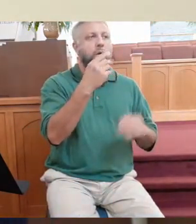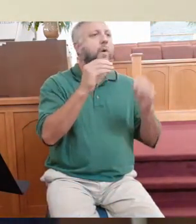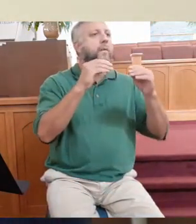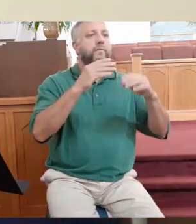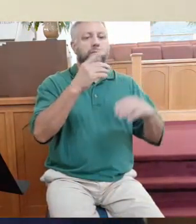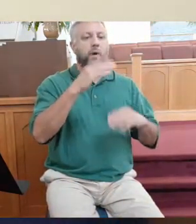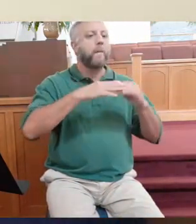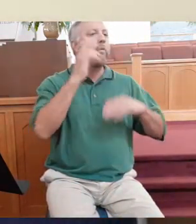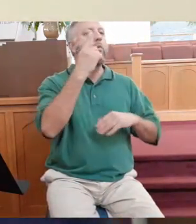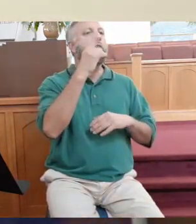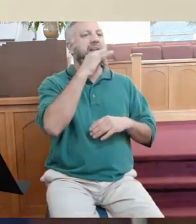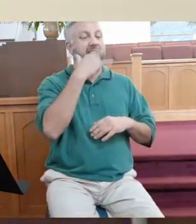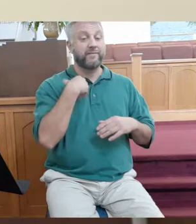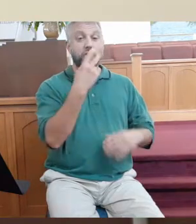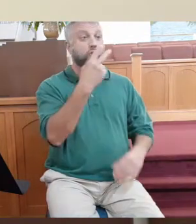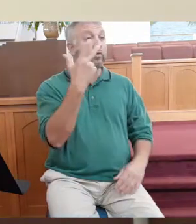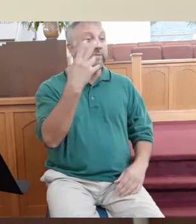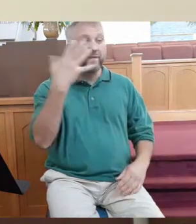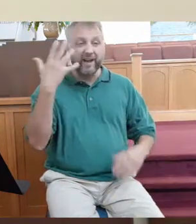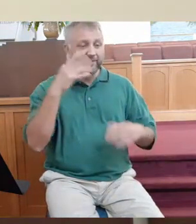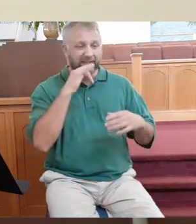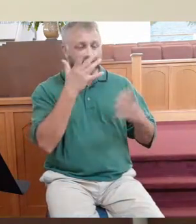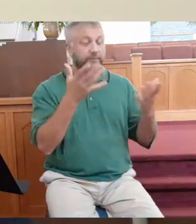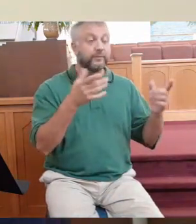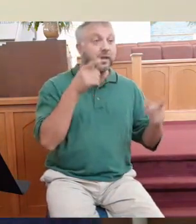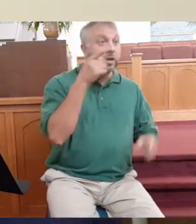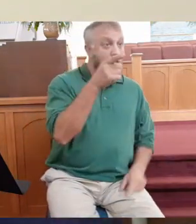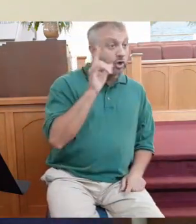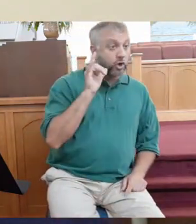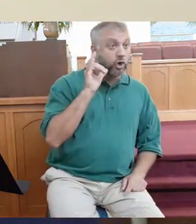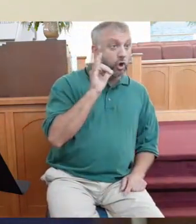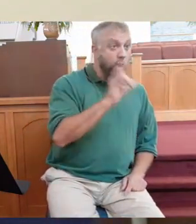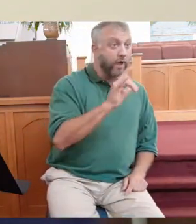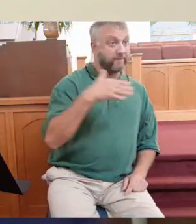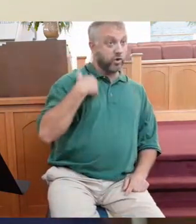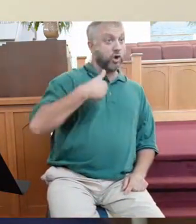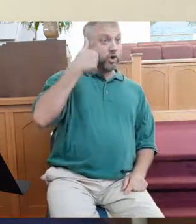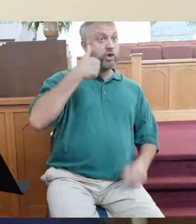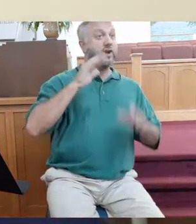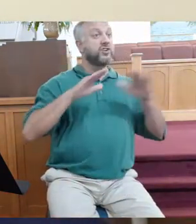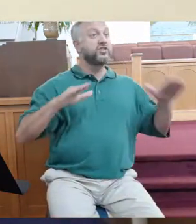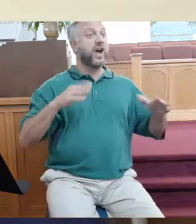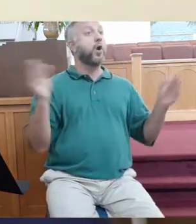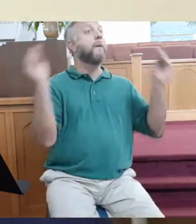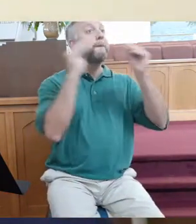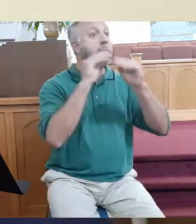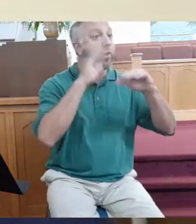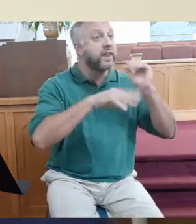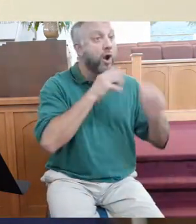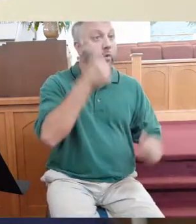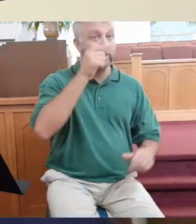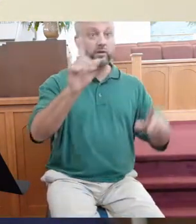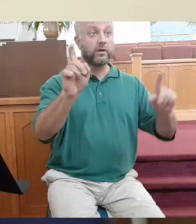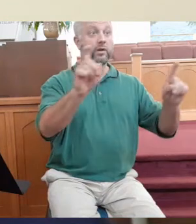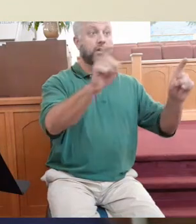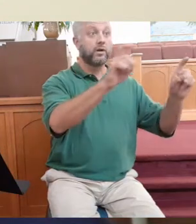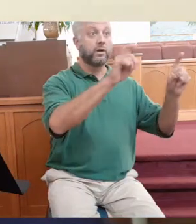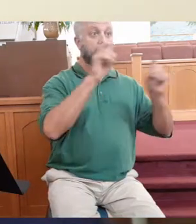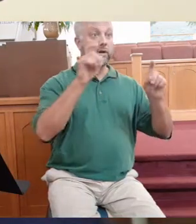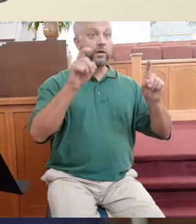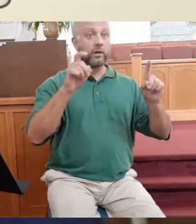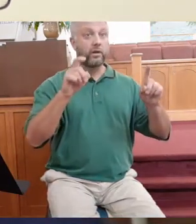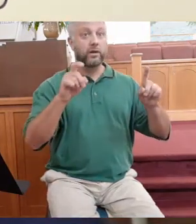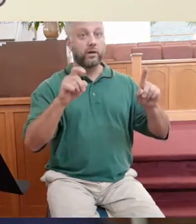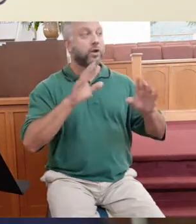more than one kid, let me ask you a very simple question. Do you love your youngest child more than your oldest child? Youngest